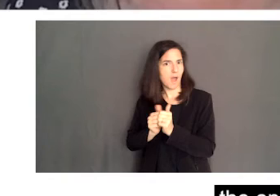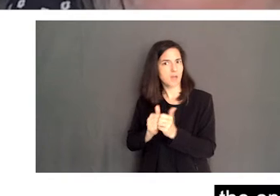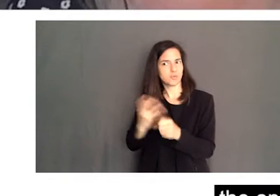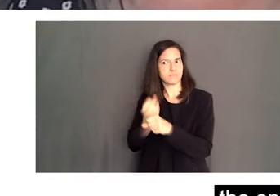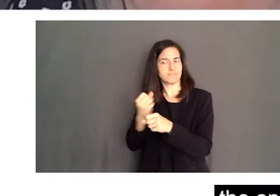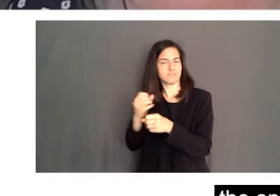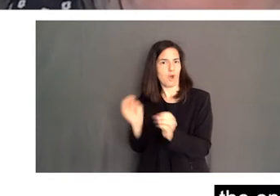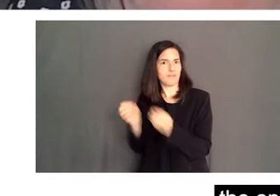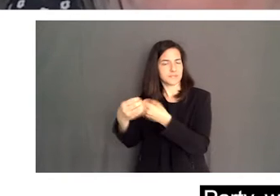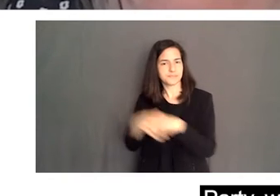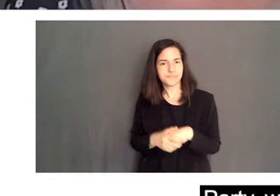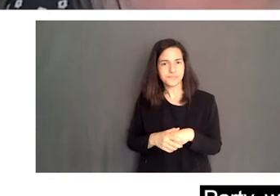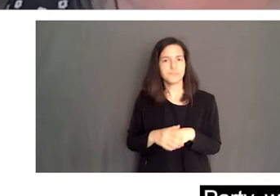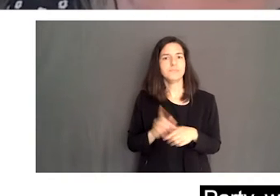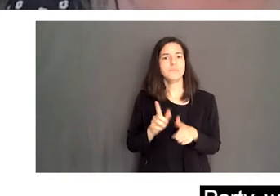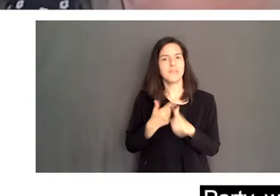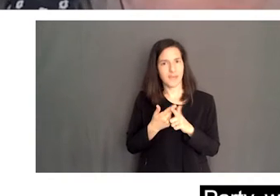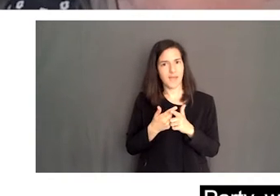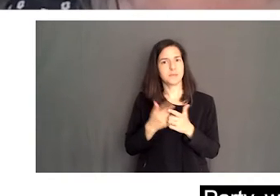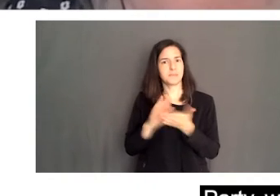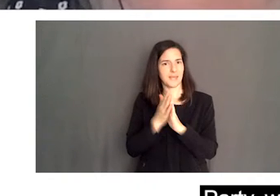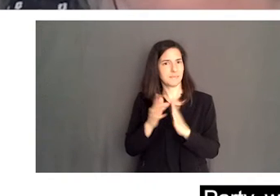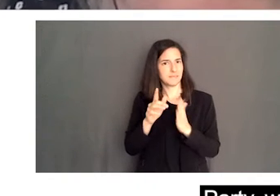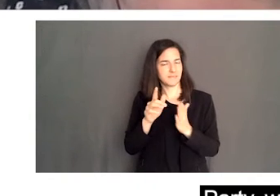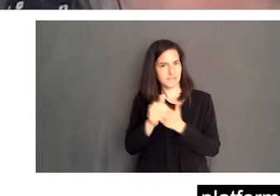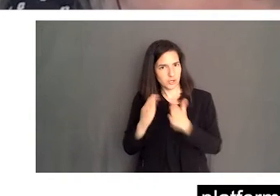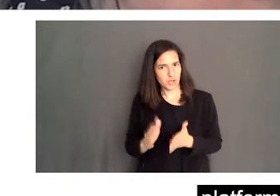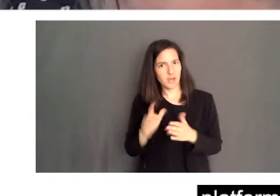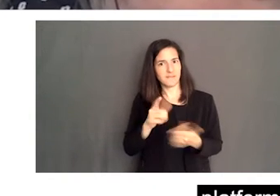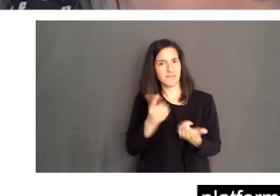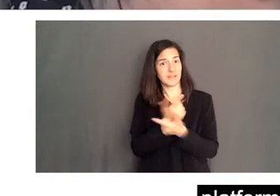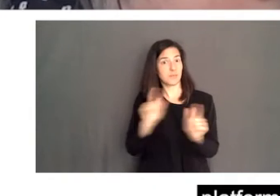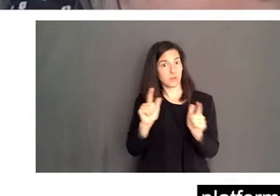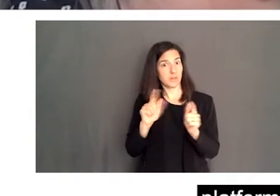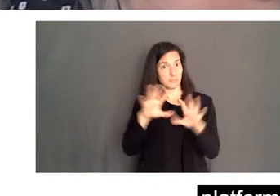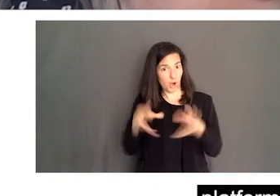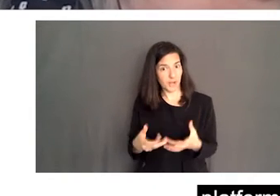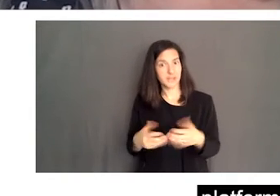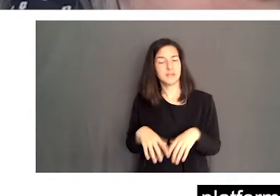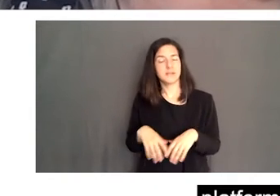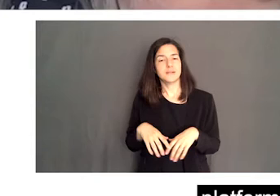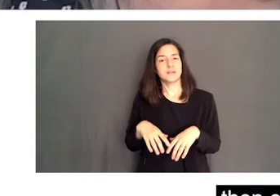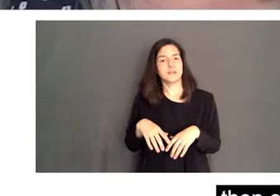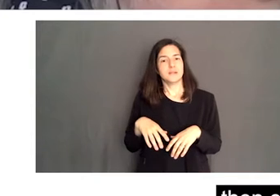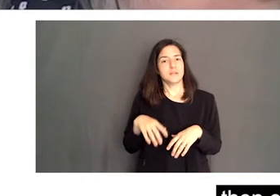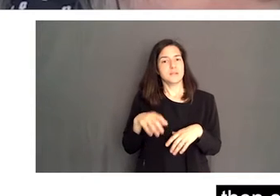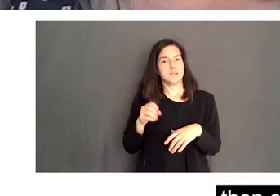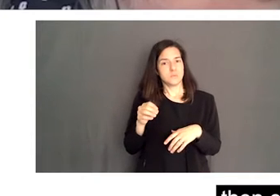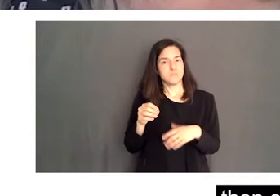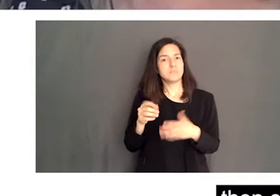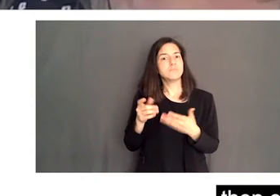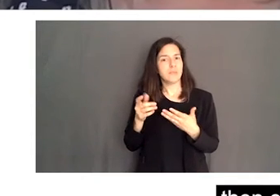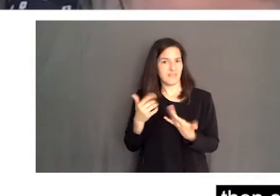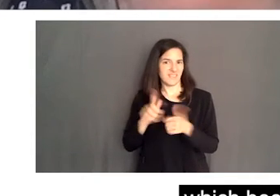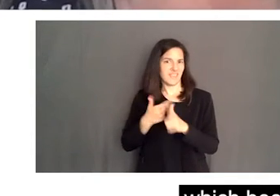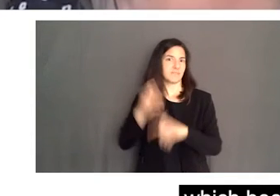from the leader of the Liberal Party, who's now our Prime Minister, to run on a platform that included putting into place what we then called the Canadians with